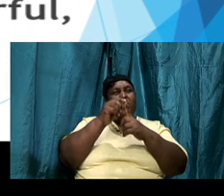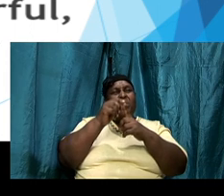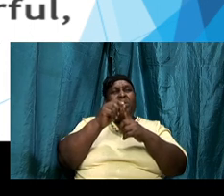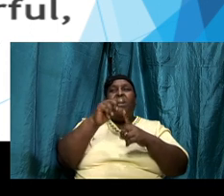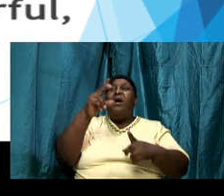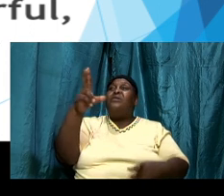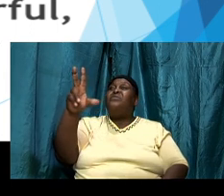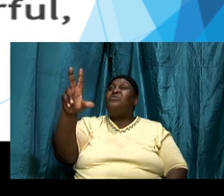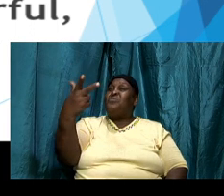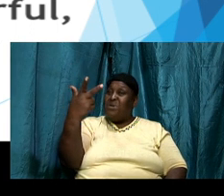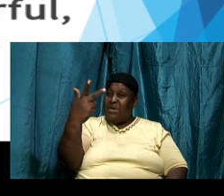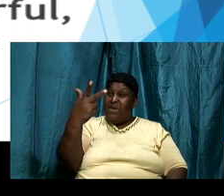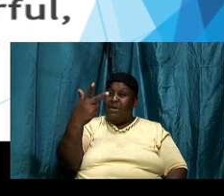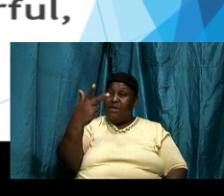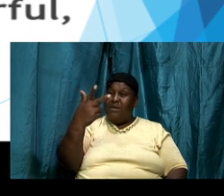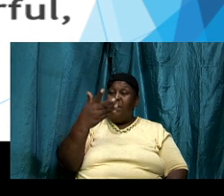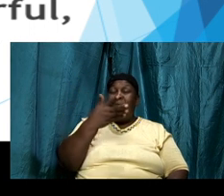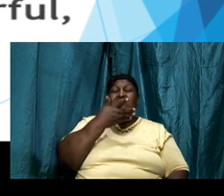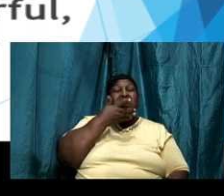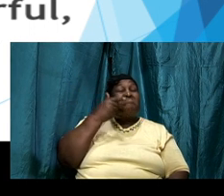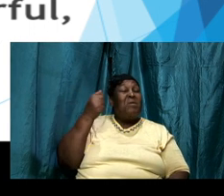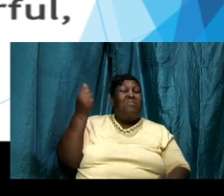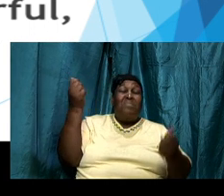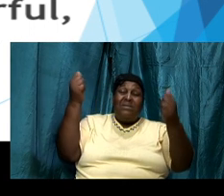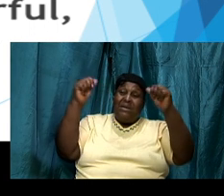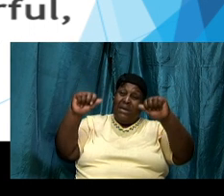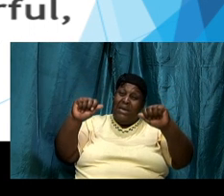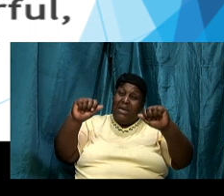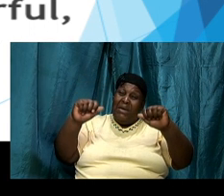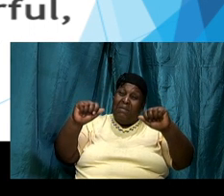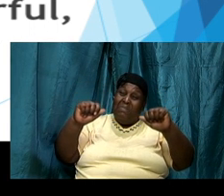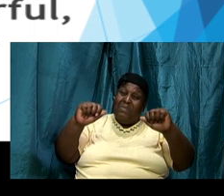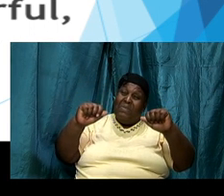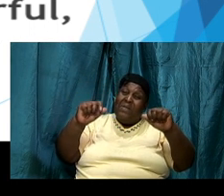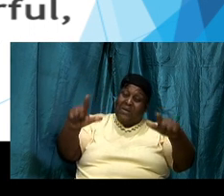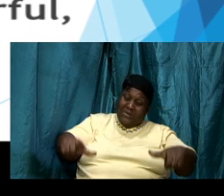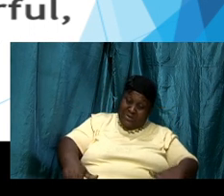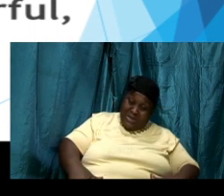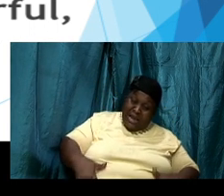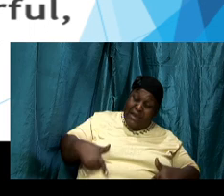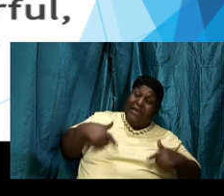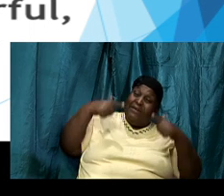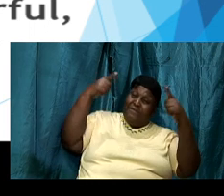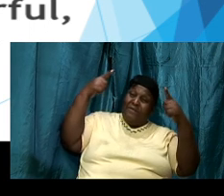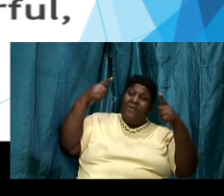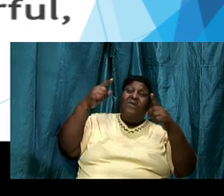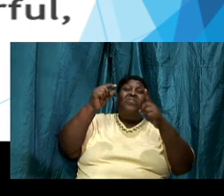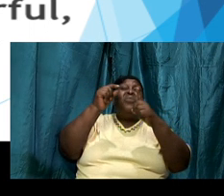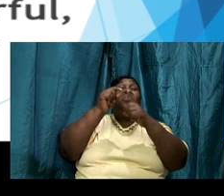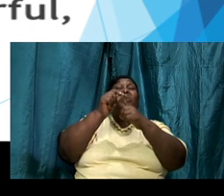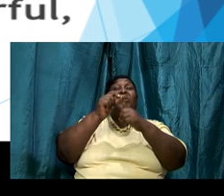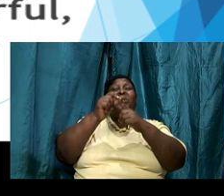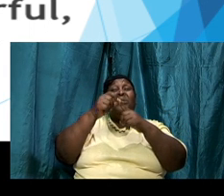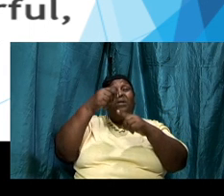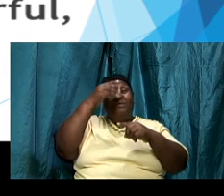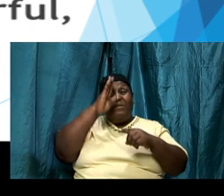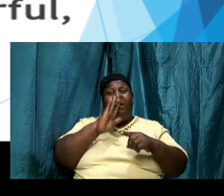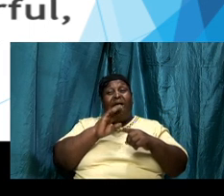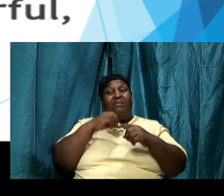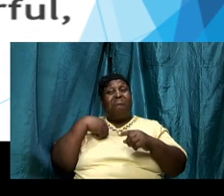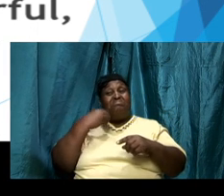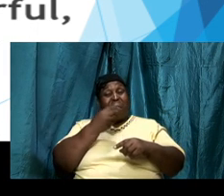are better able to apply the words of God to our lives